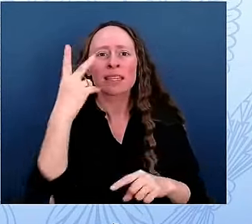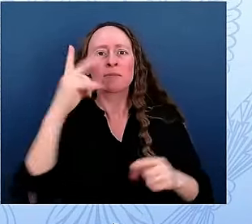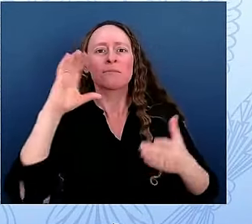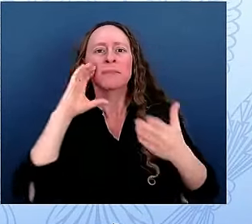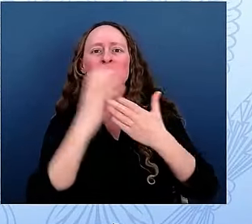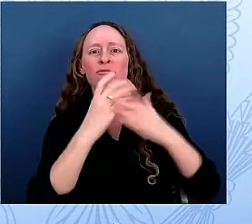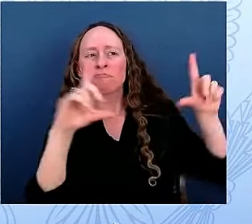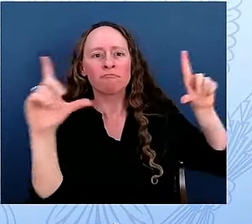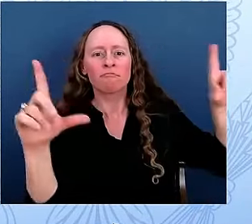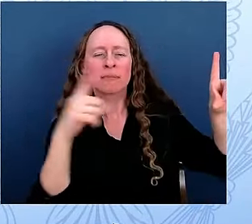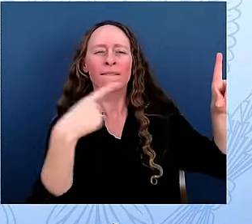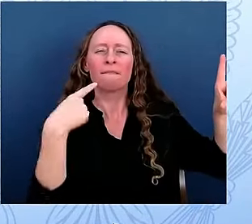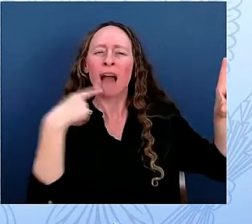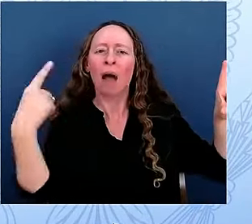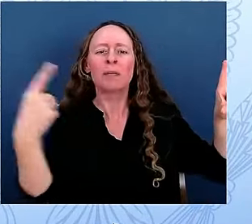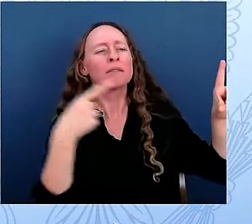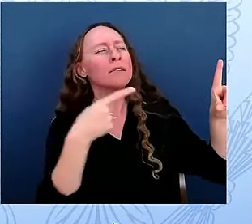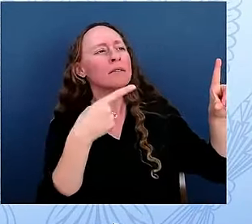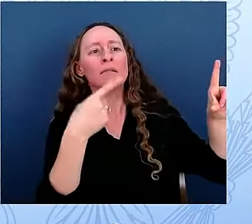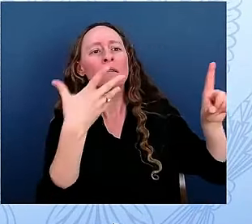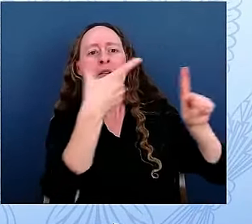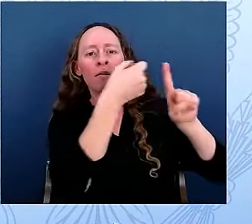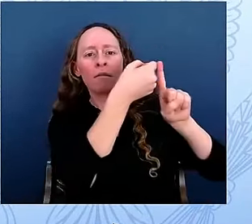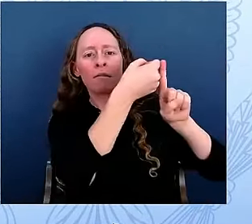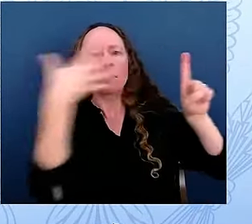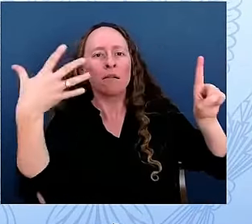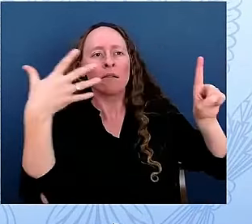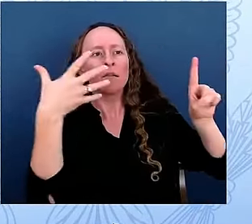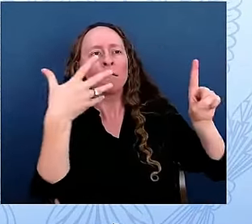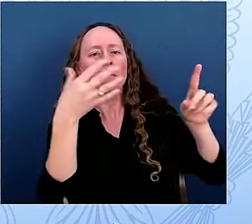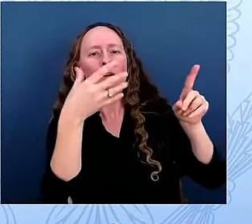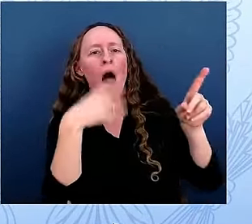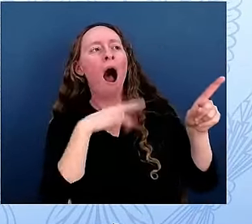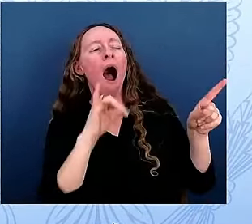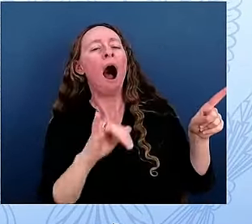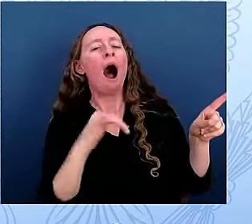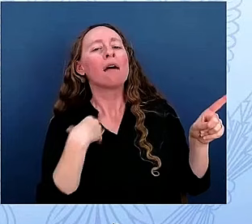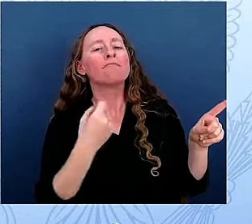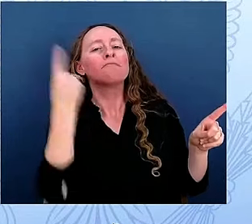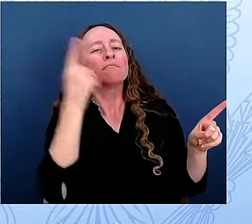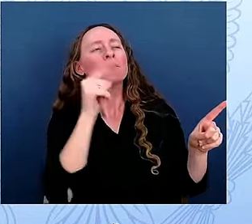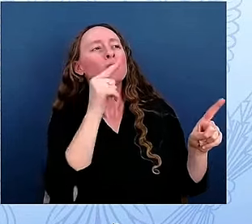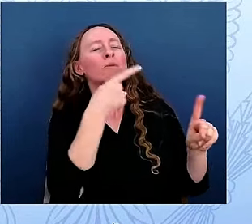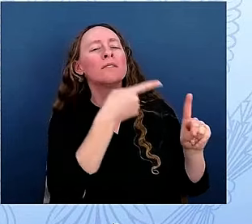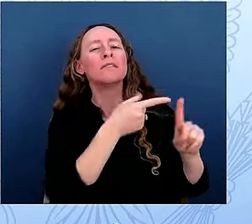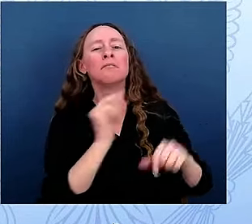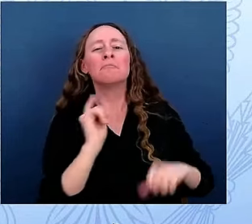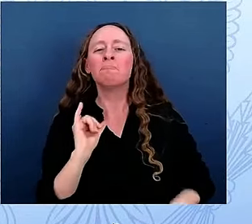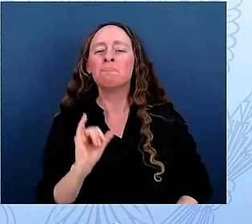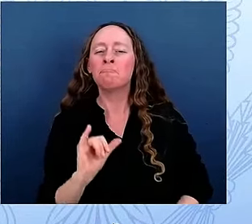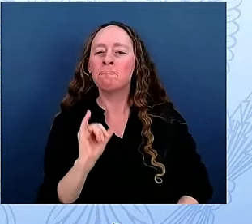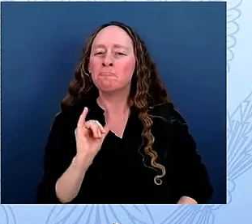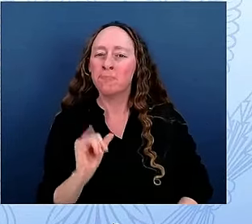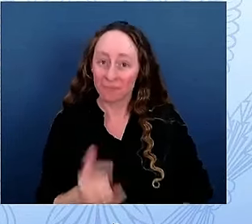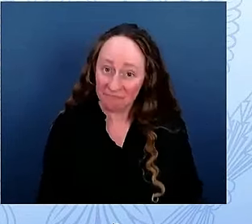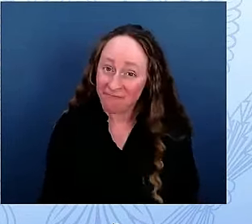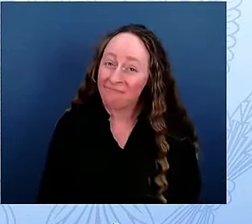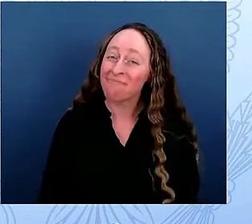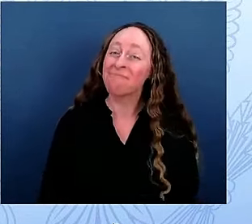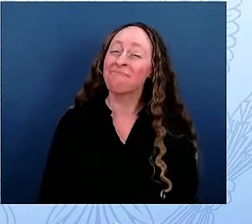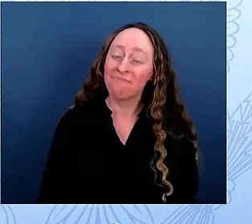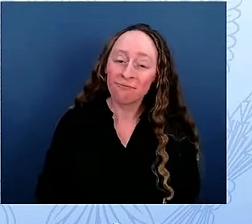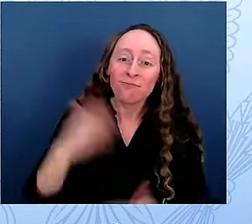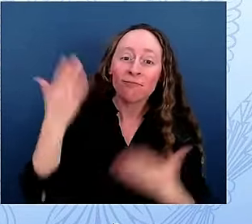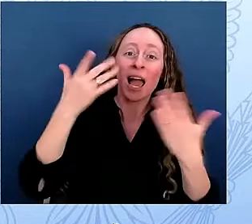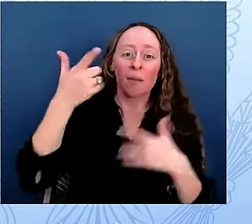that person a little bit better? Good. Okay. I'm sure as you came to the tour, you might have seen people you